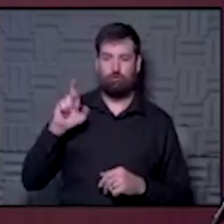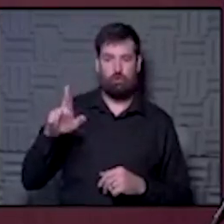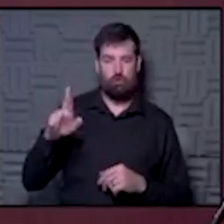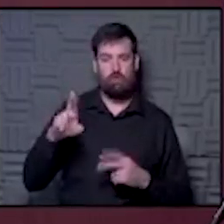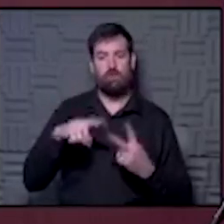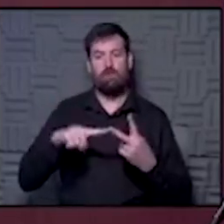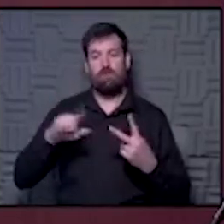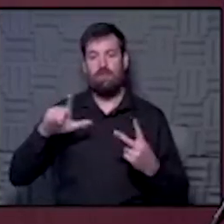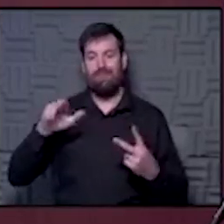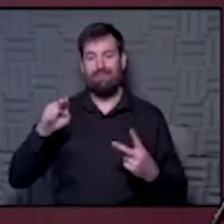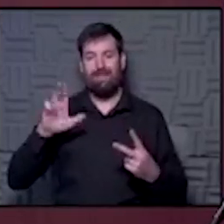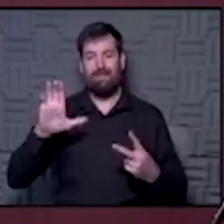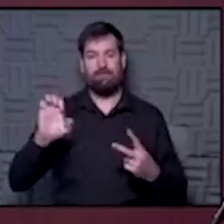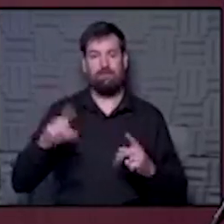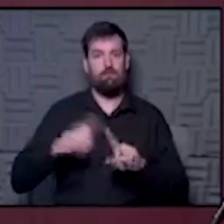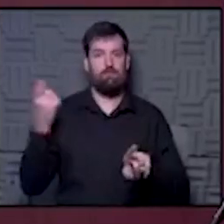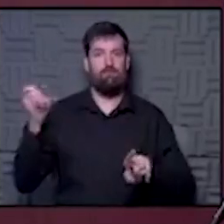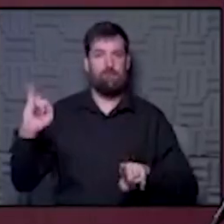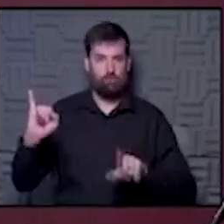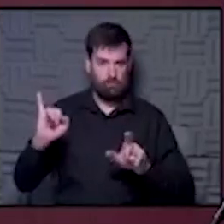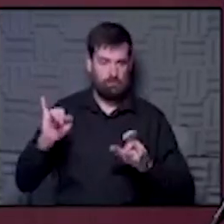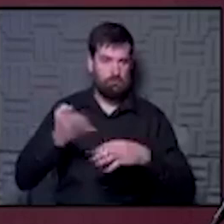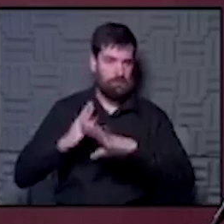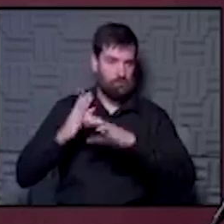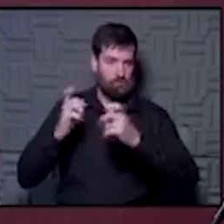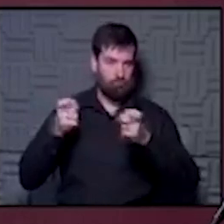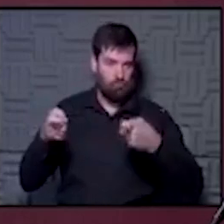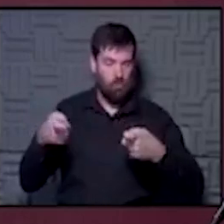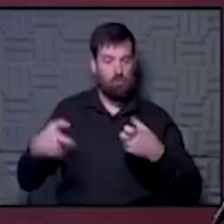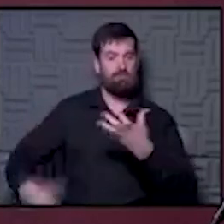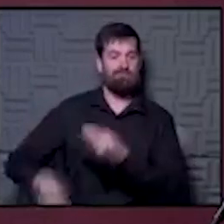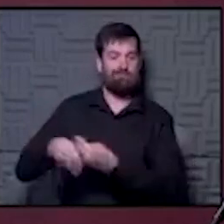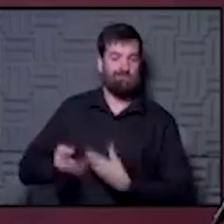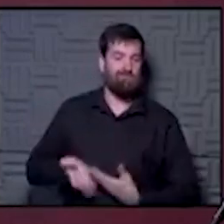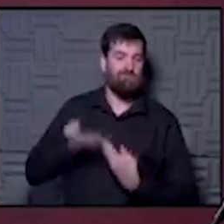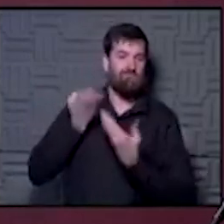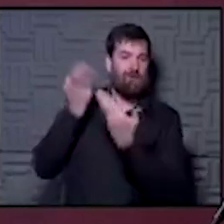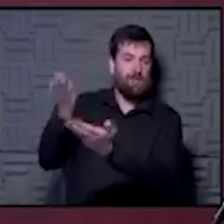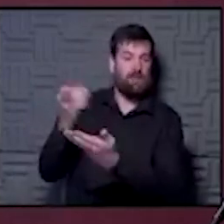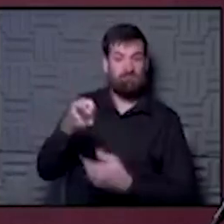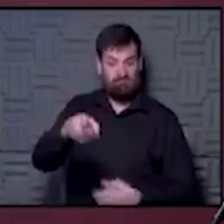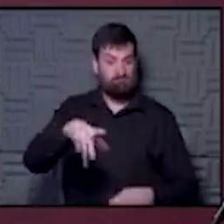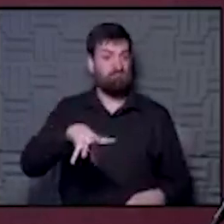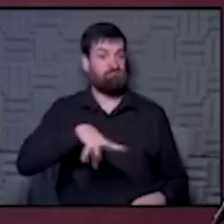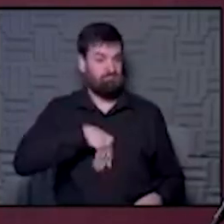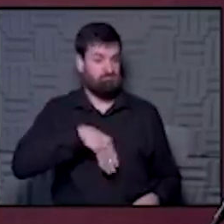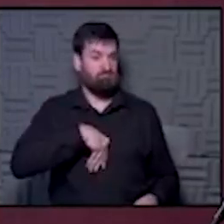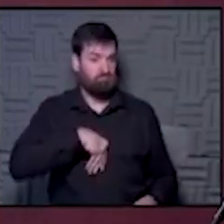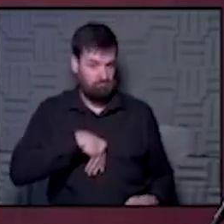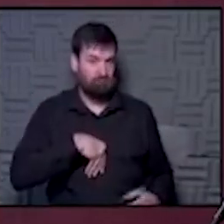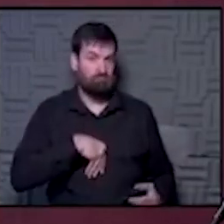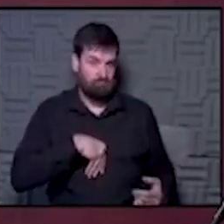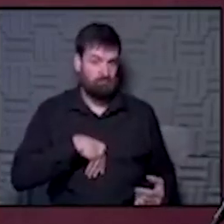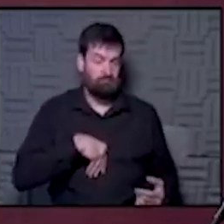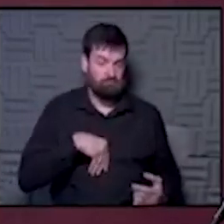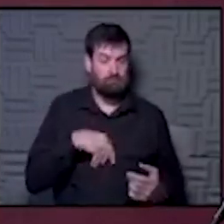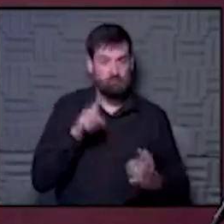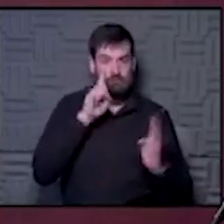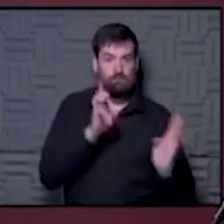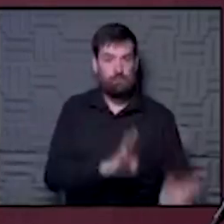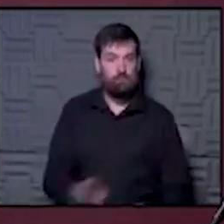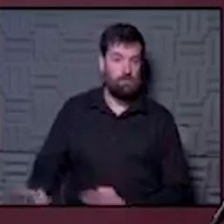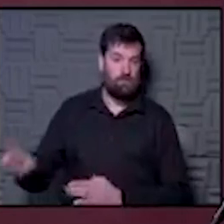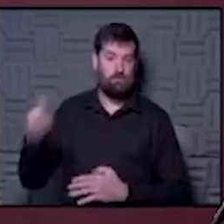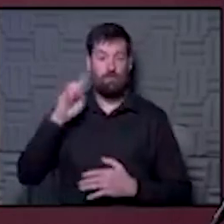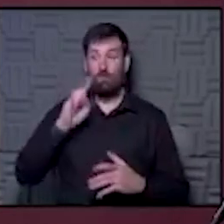Lance from the Infection Prevention and Control Department had some additional recommendations, and they were very open to that as they're preparing now for,